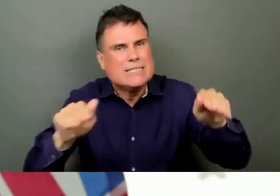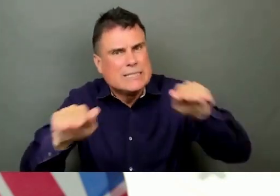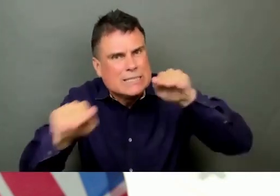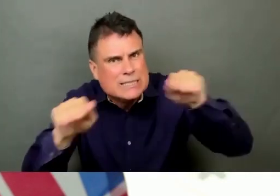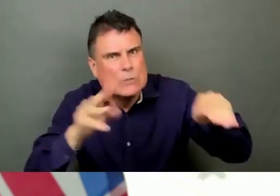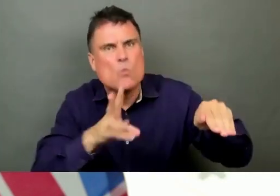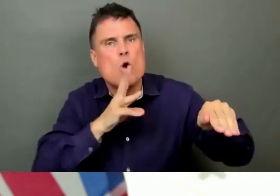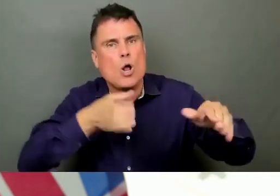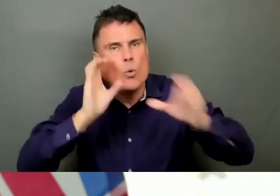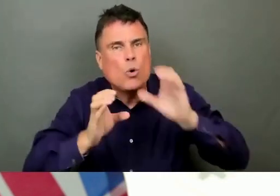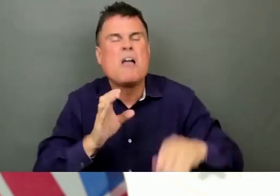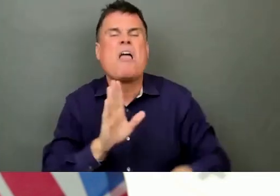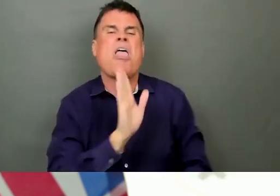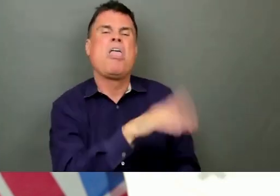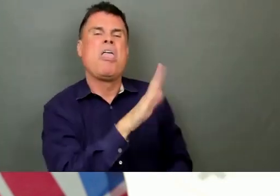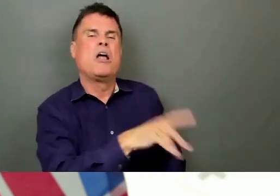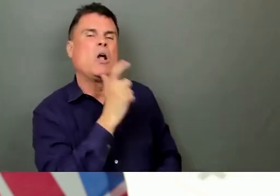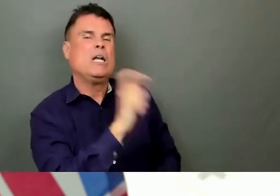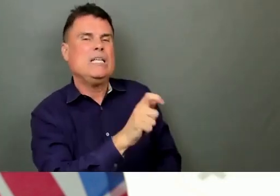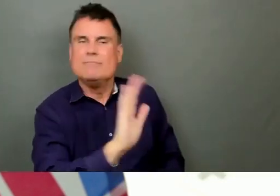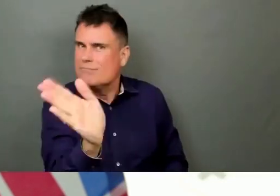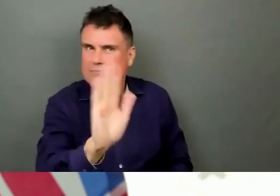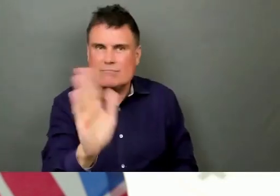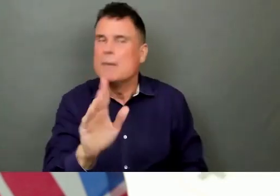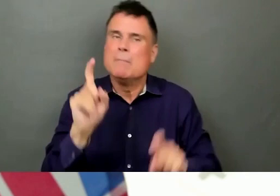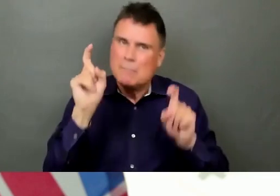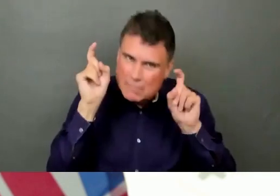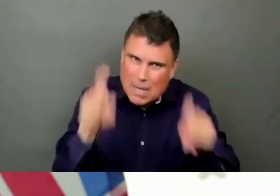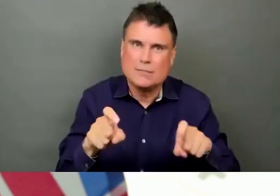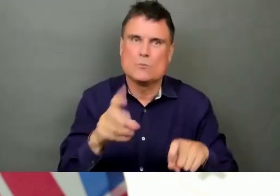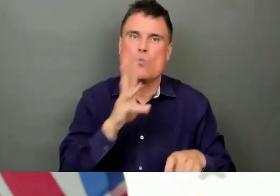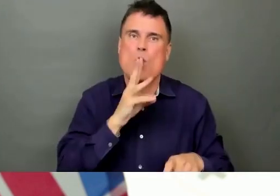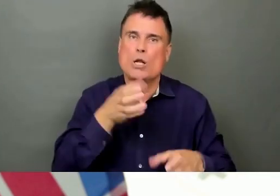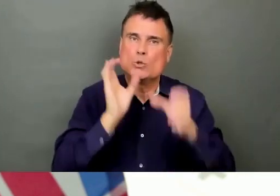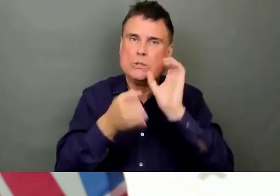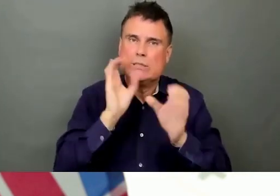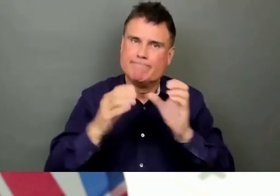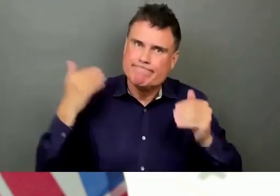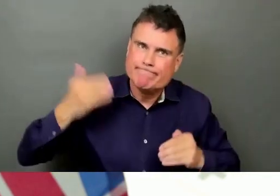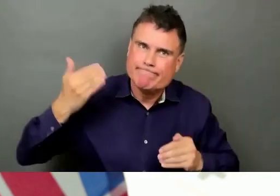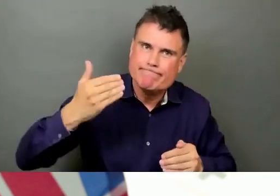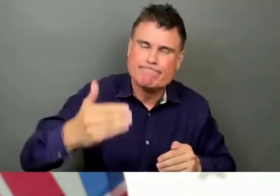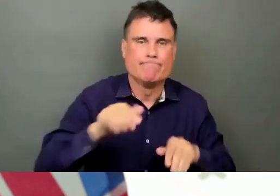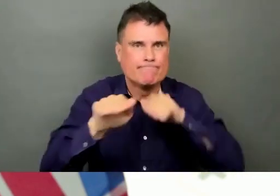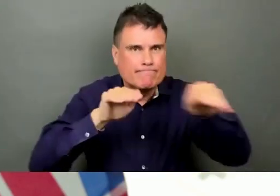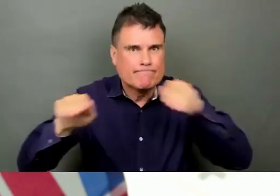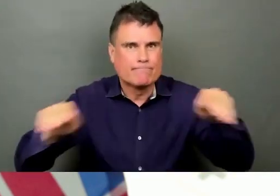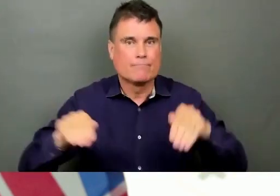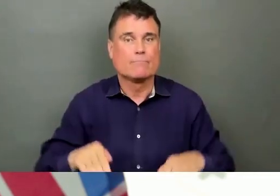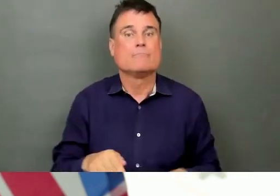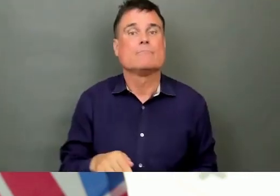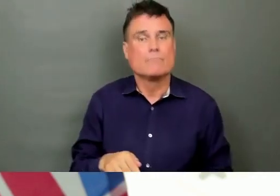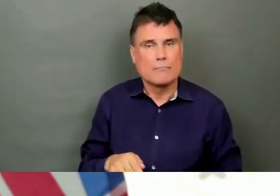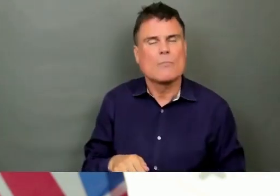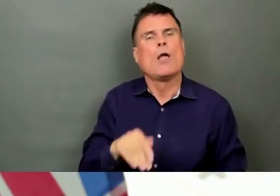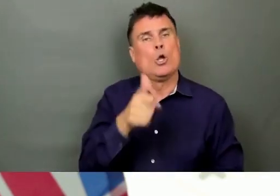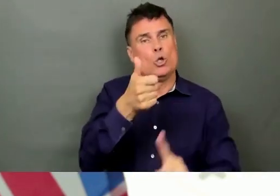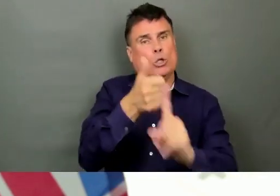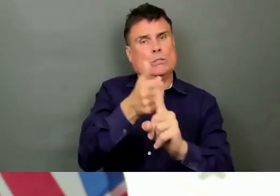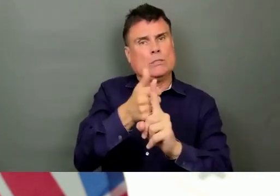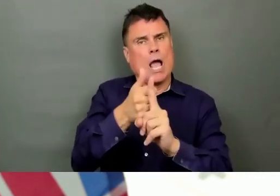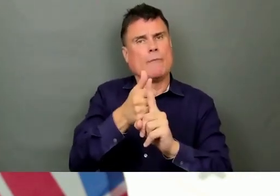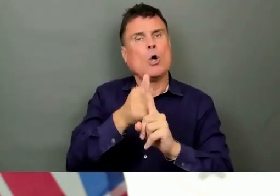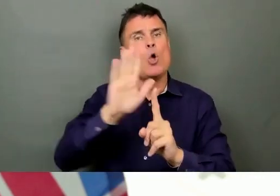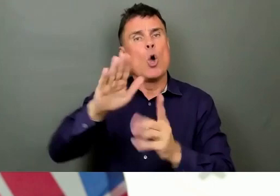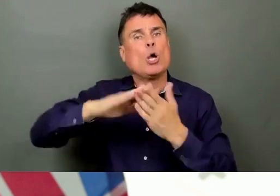air-conditioned spaces if you can, in cooling centres that are in the community or applying water to your body. A wet towel over